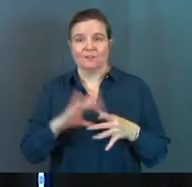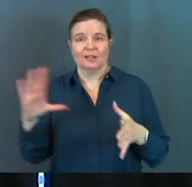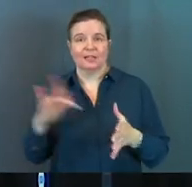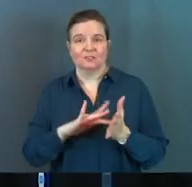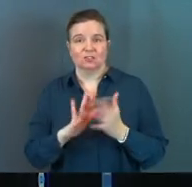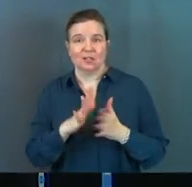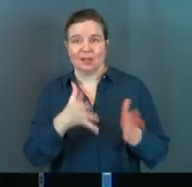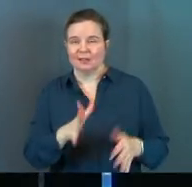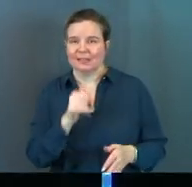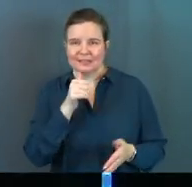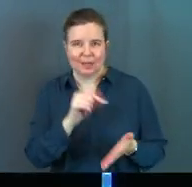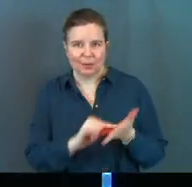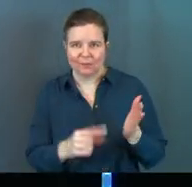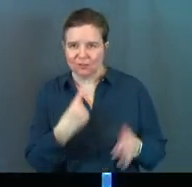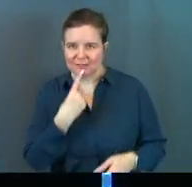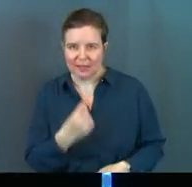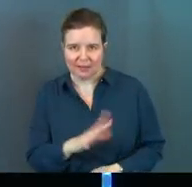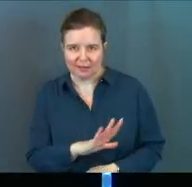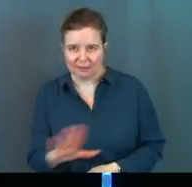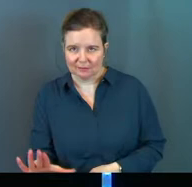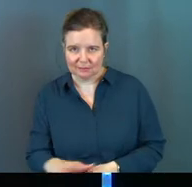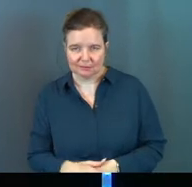Jesus behind. It's not what that verse is saying.